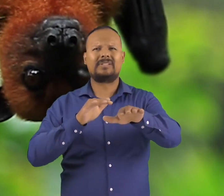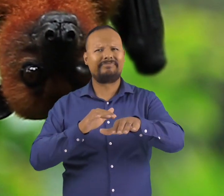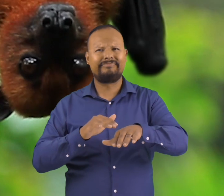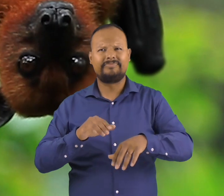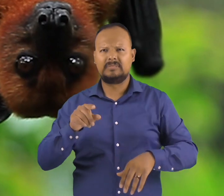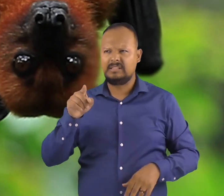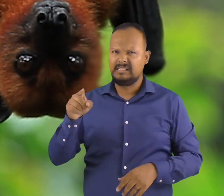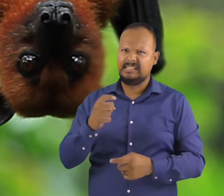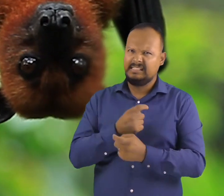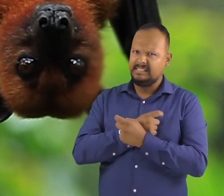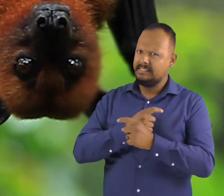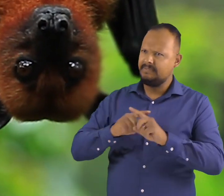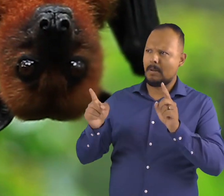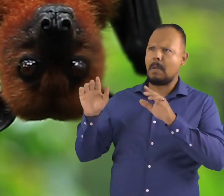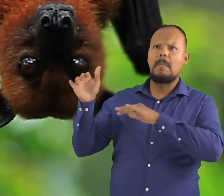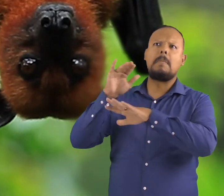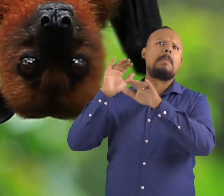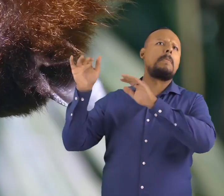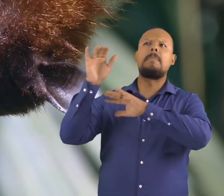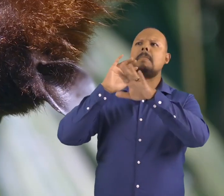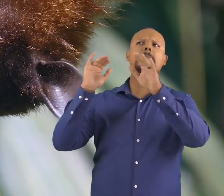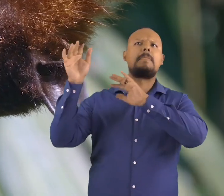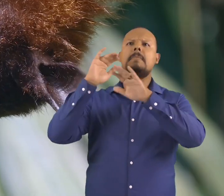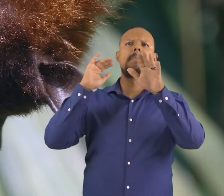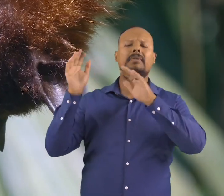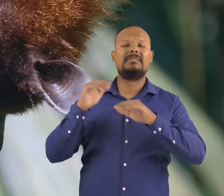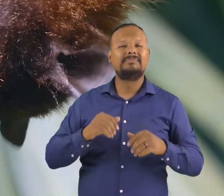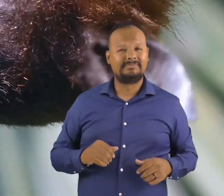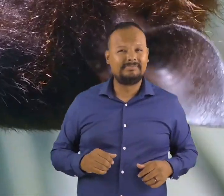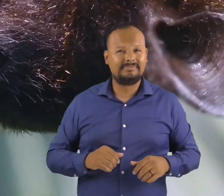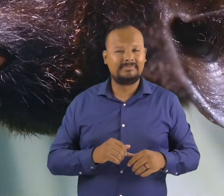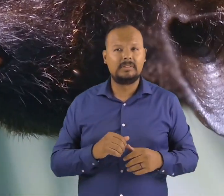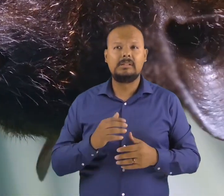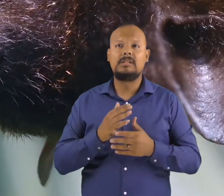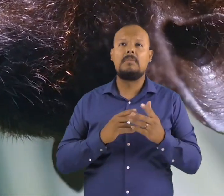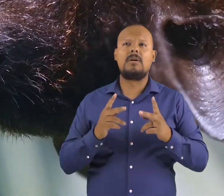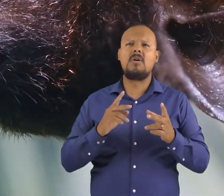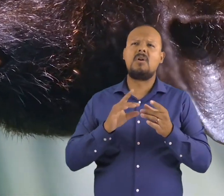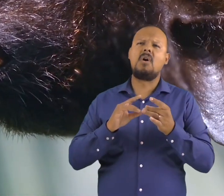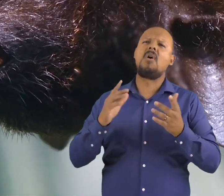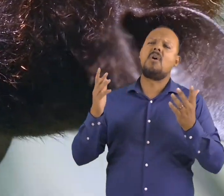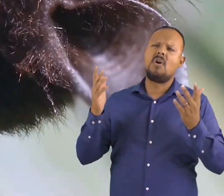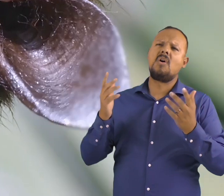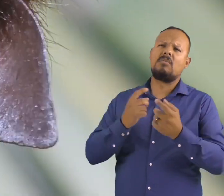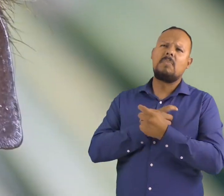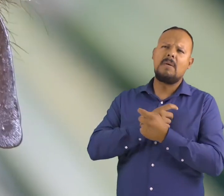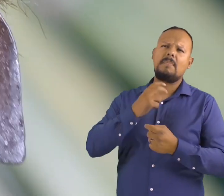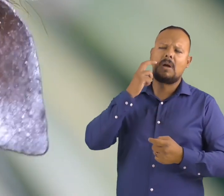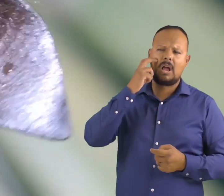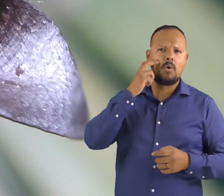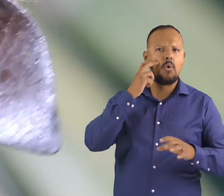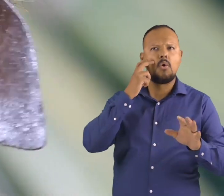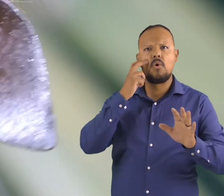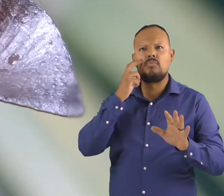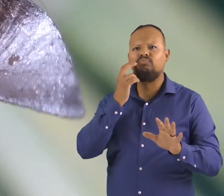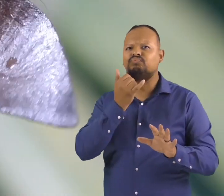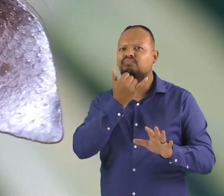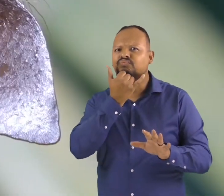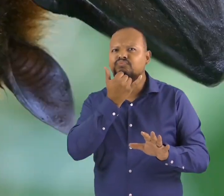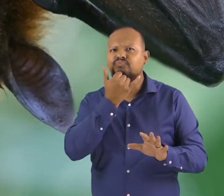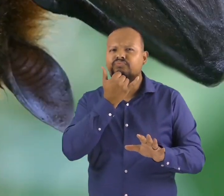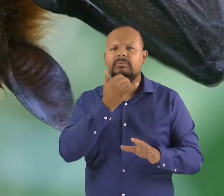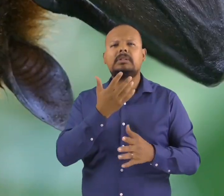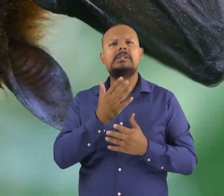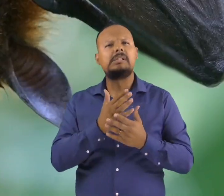as a bat, is inaccurate because bats have excellent eyesight and extraordinary hearing.